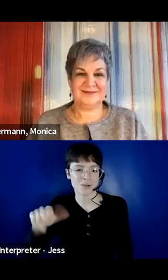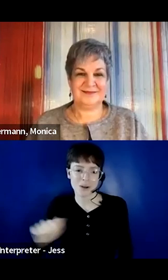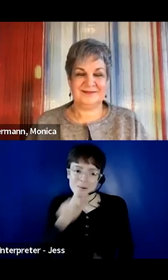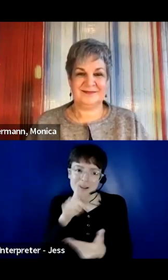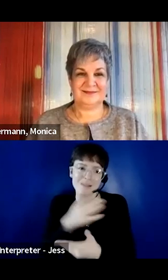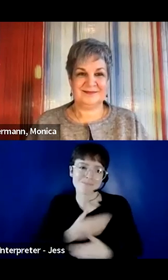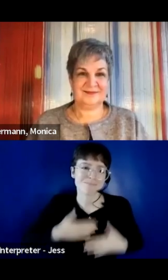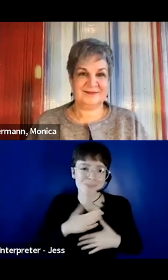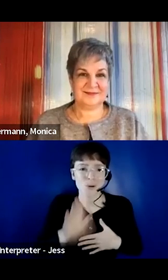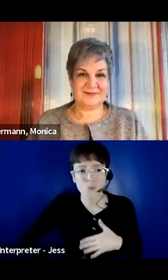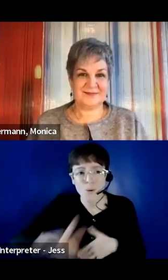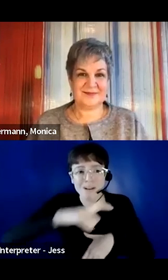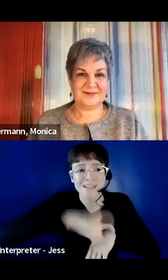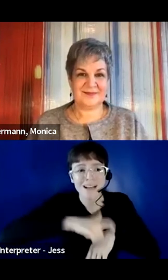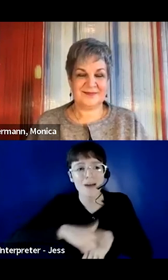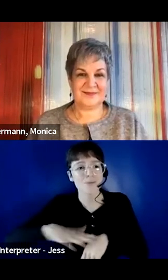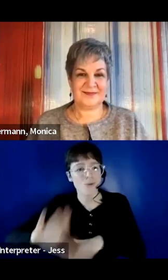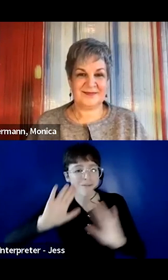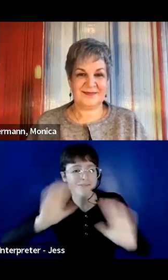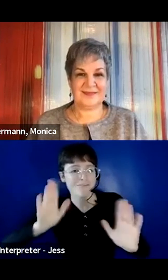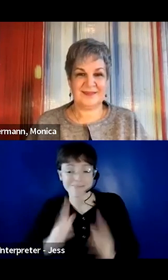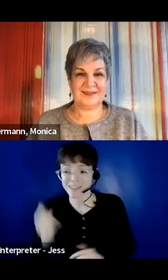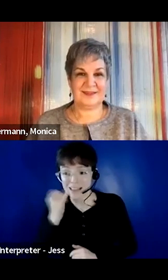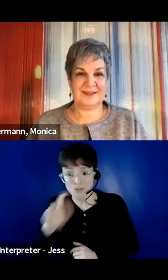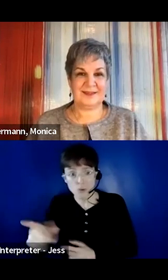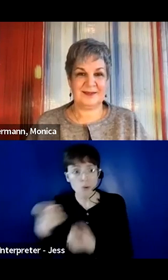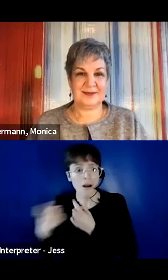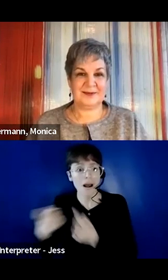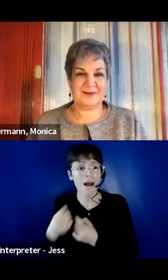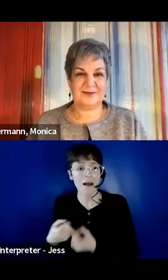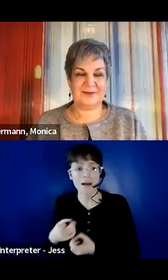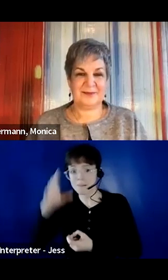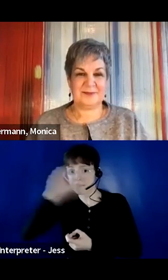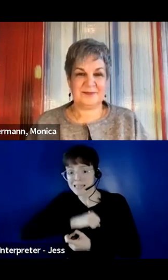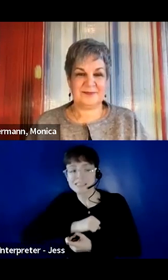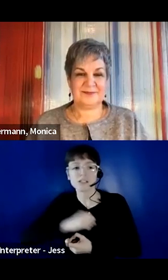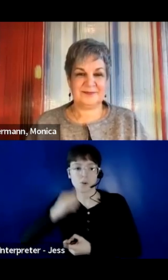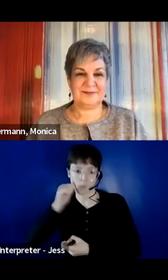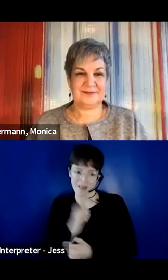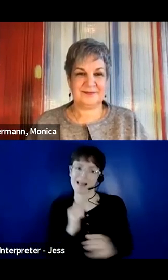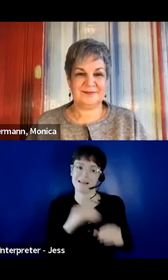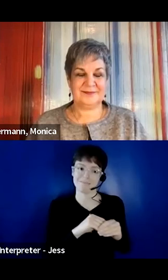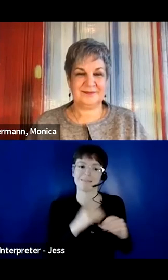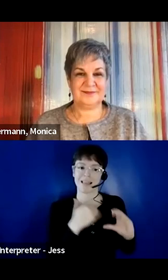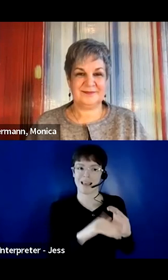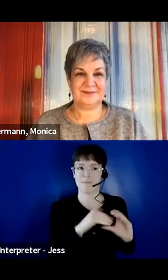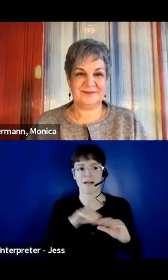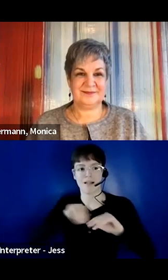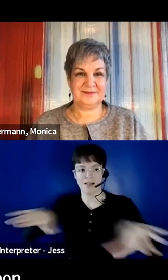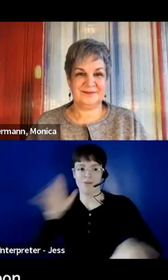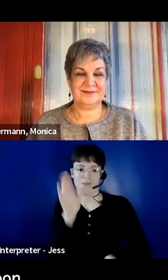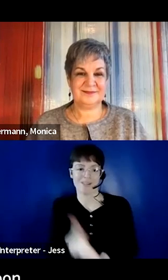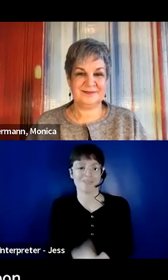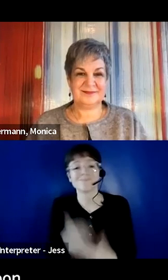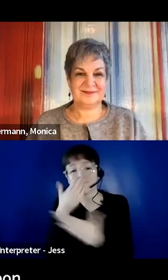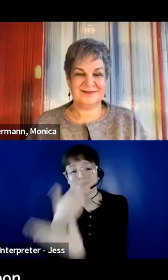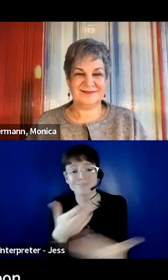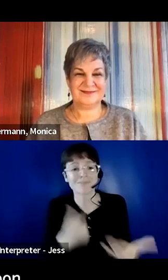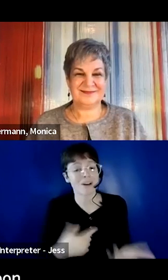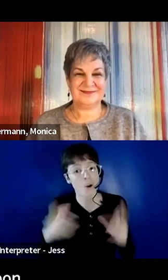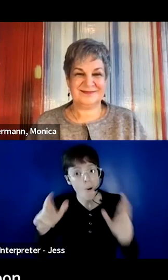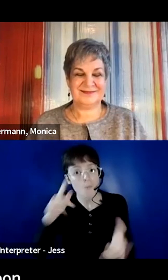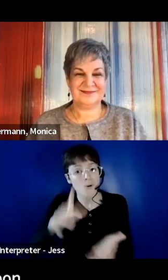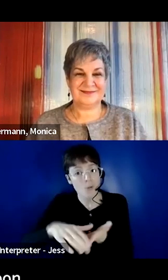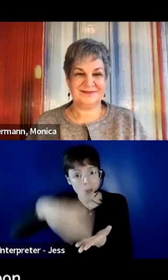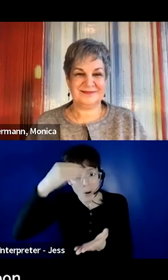and any of your questions that we didn't answer will also be answered by email. Thank you so much. I hope you've learned something today. I know I have